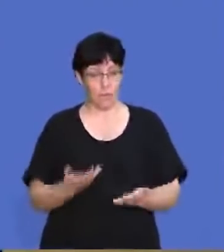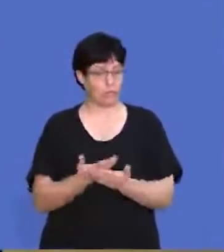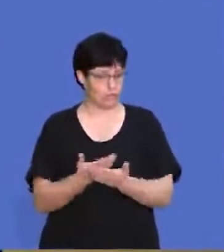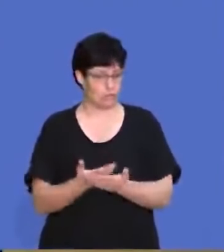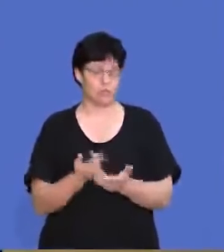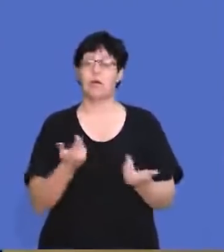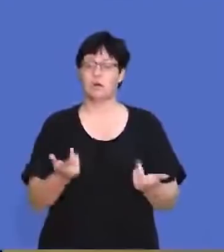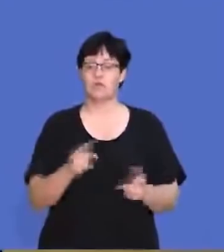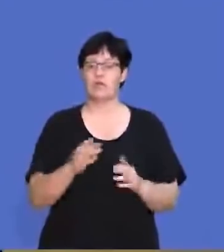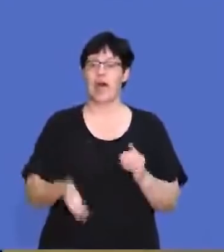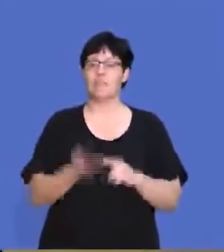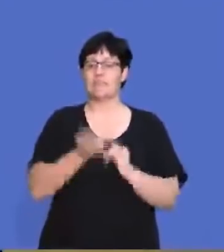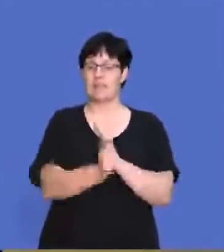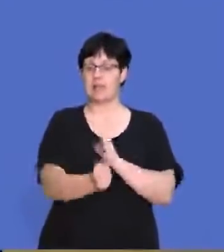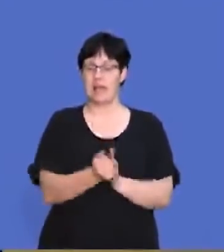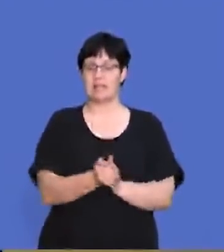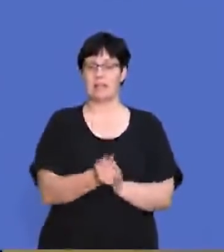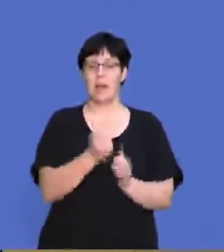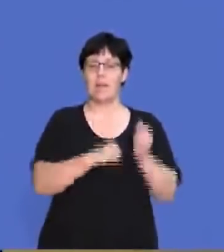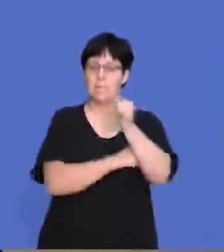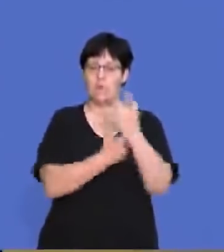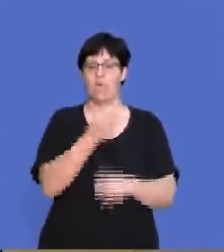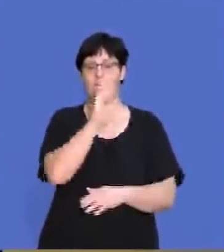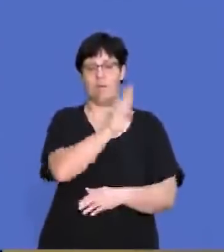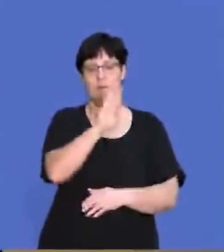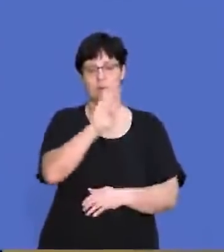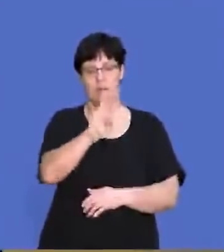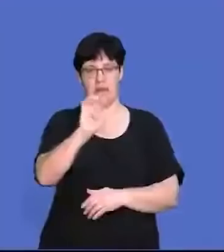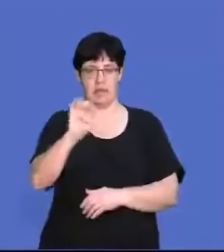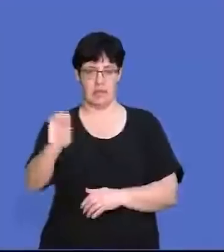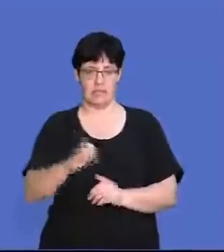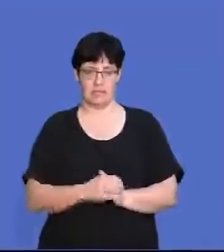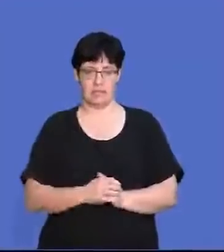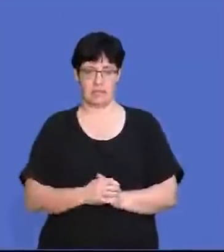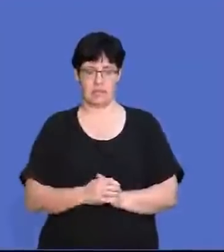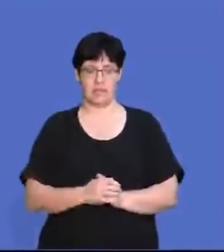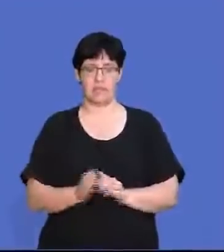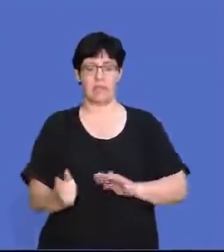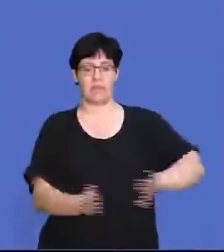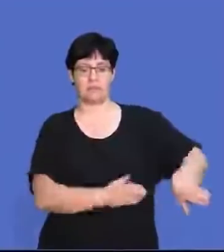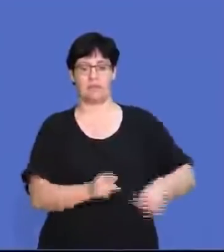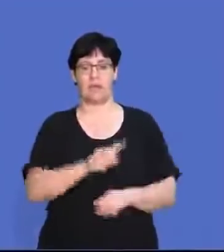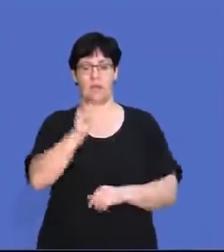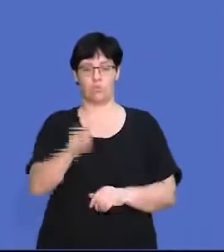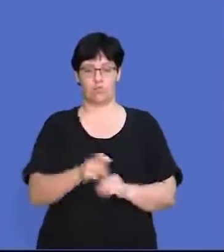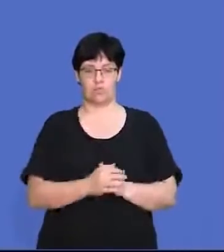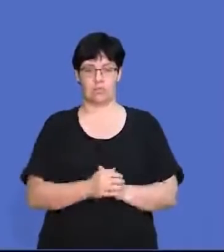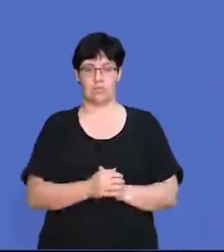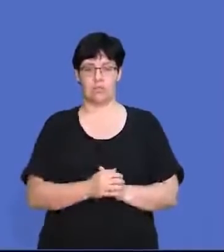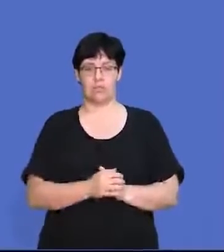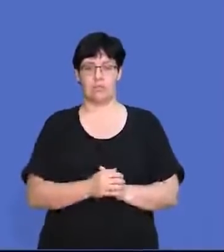them there, which is a pillar of broad-based black economic empowerment. All right, let's move on to our next question.